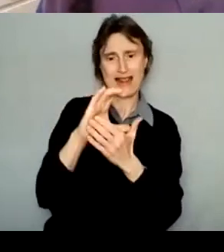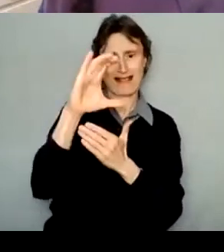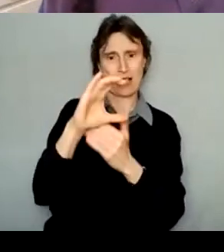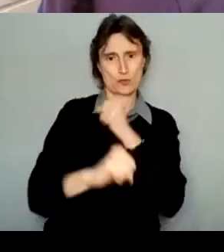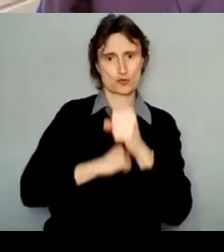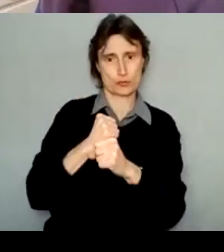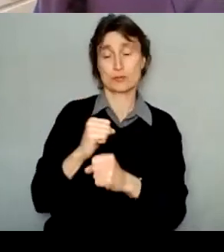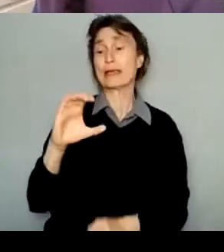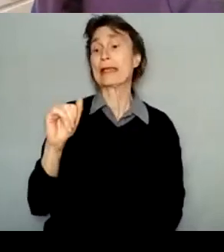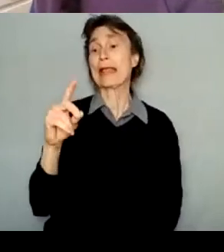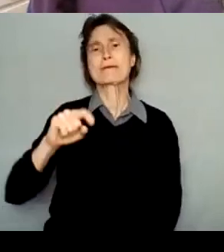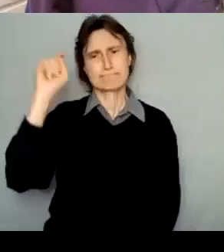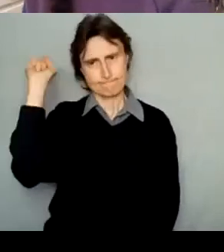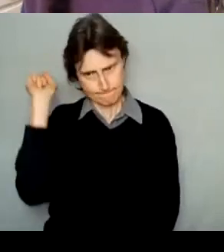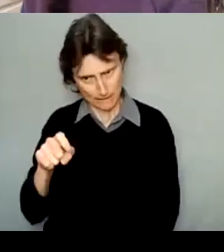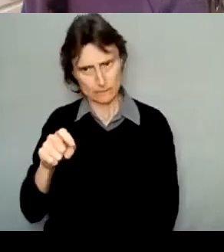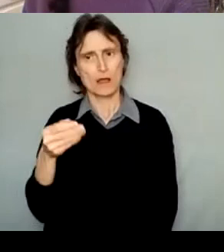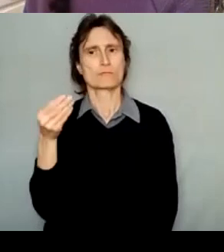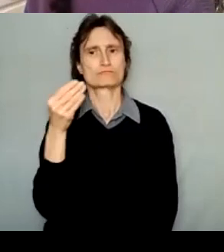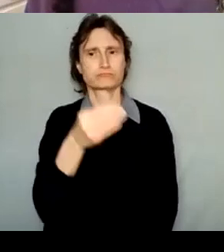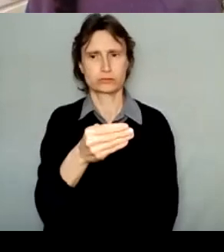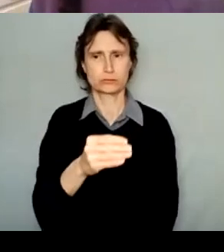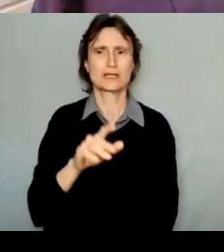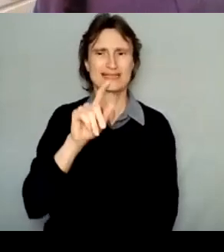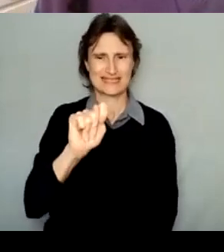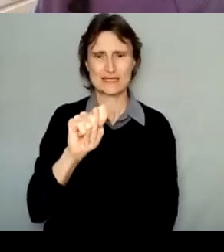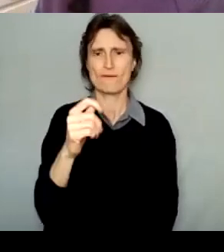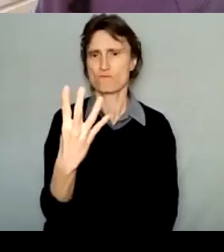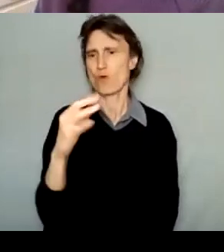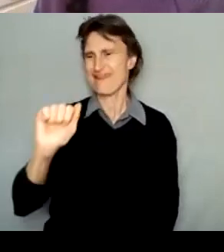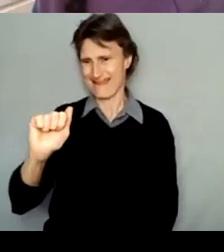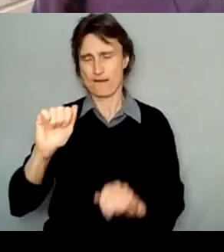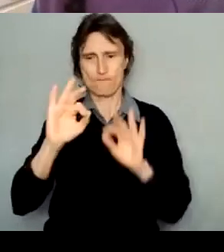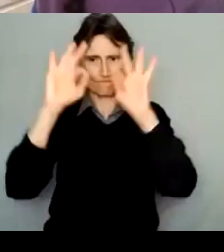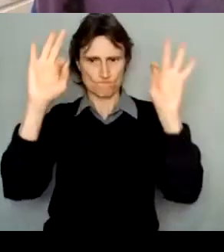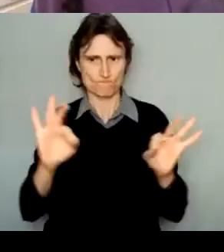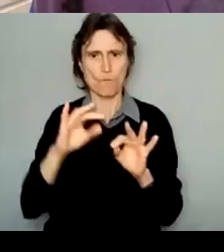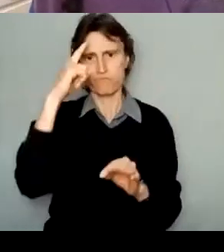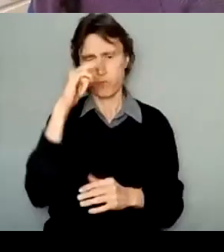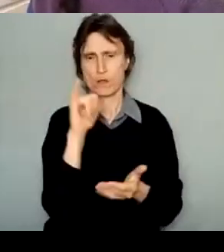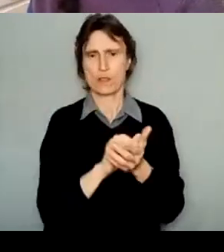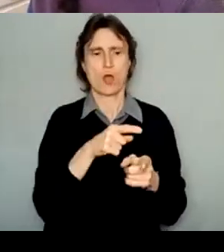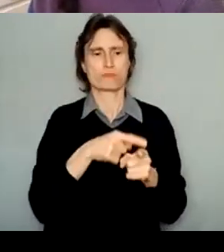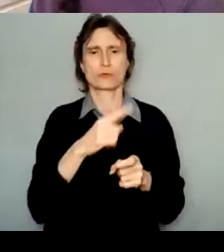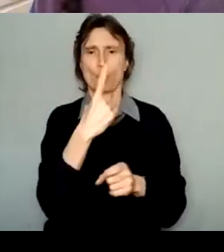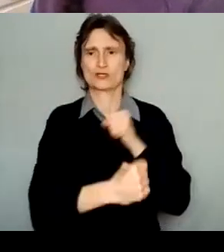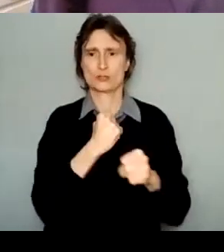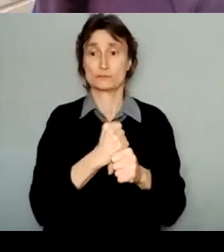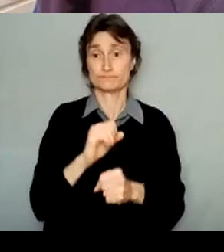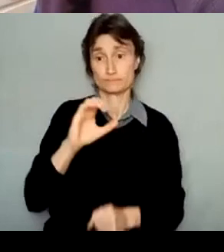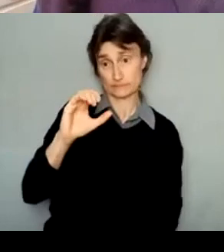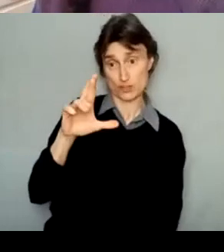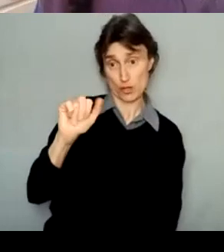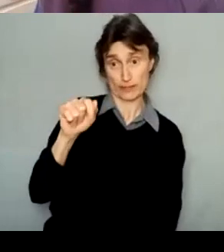issue a T4A form for the full amount that you received in that year. According to the CRA, Canada Revenue